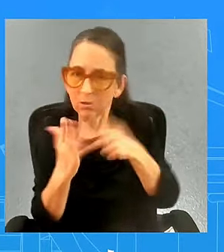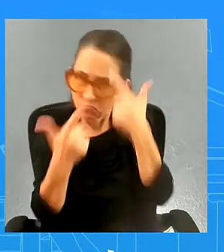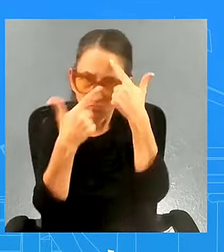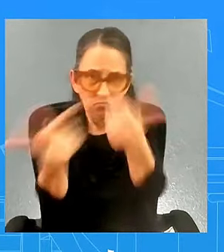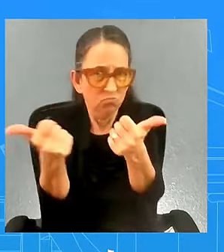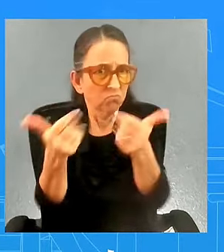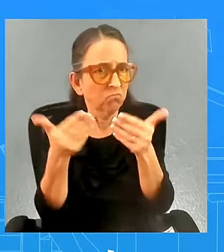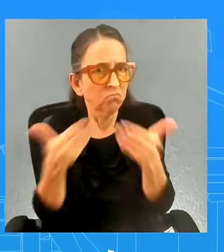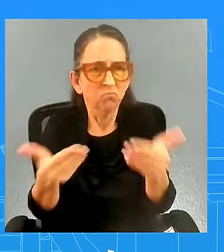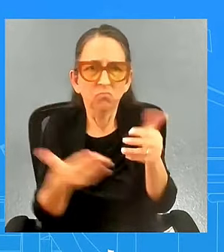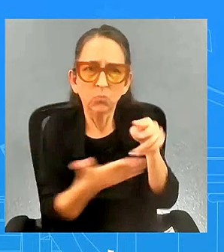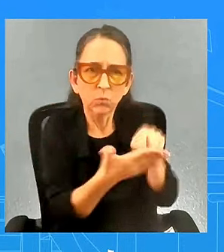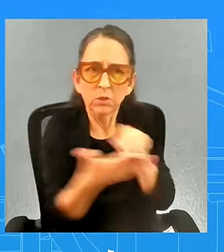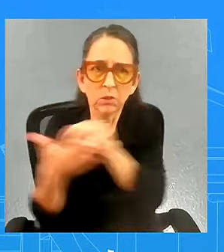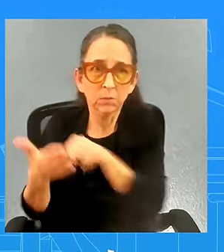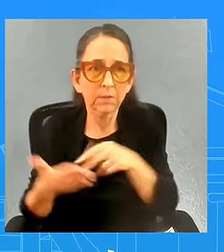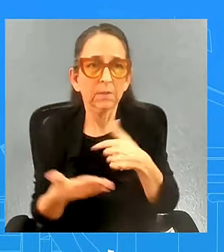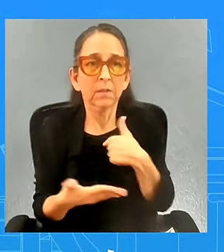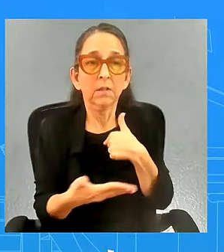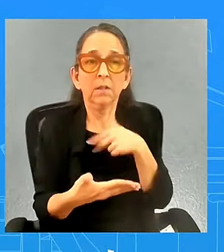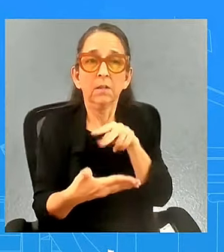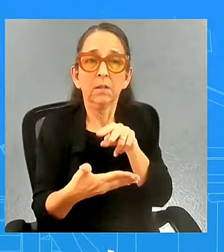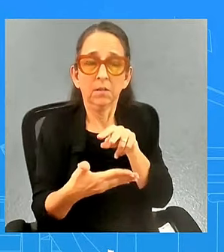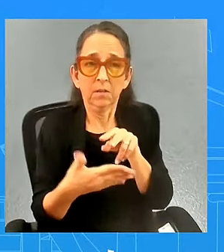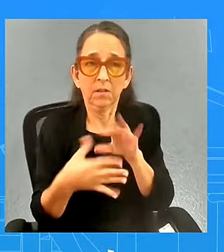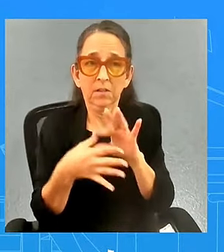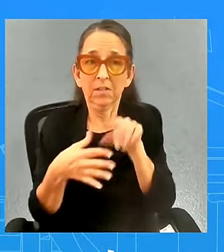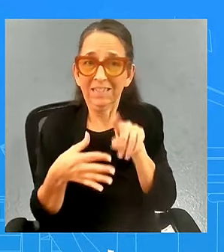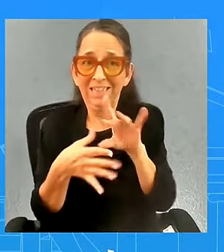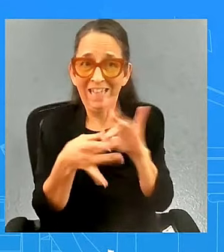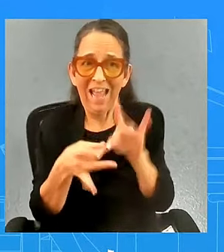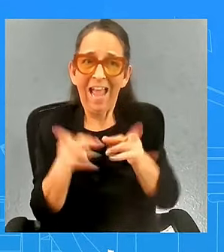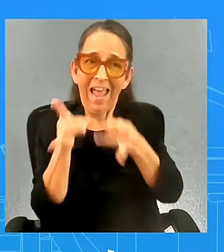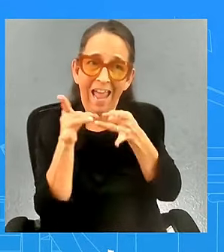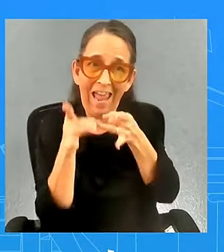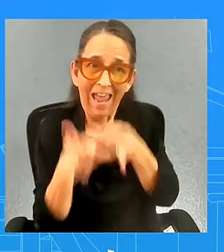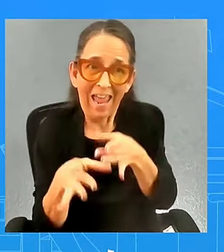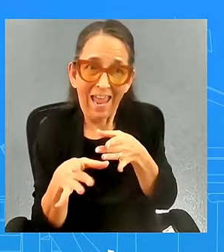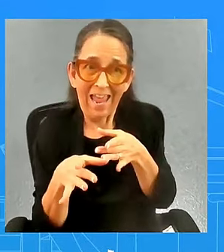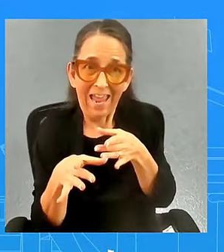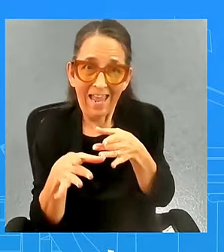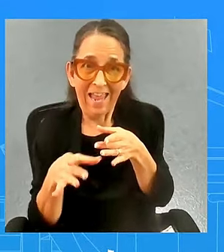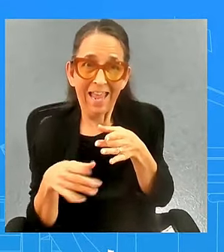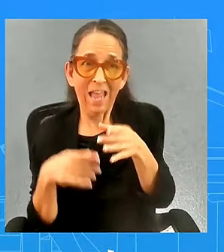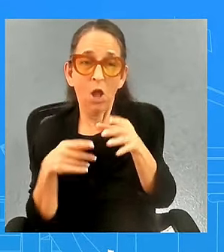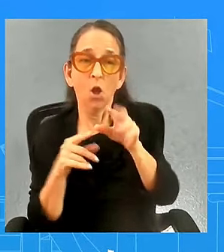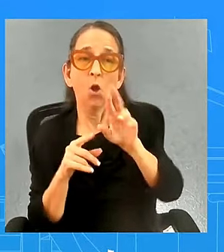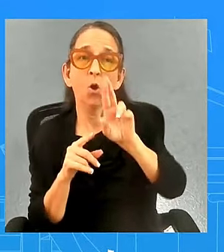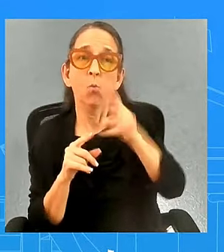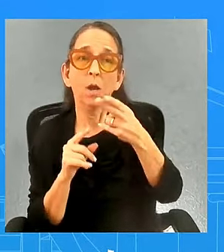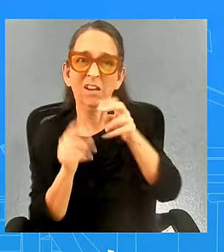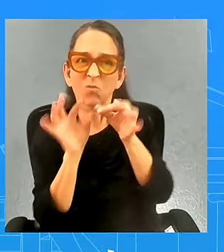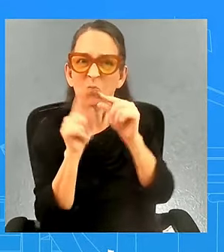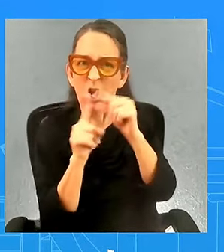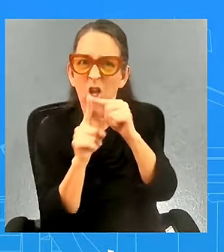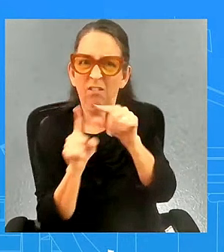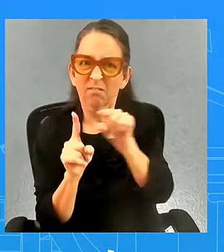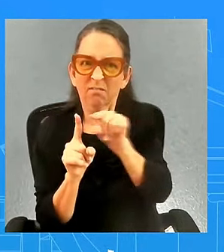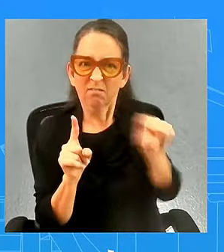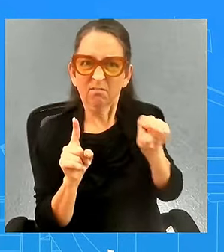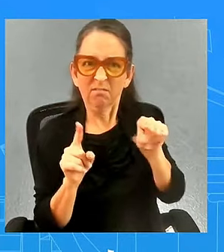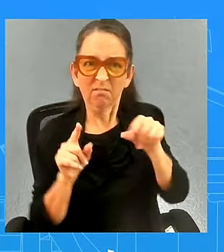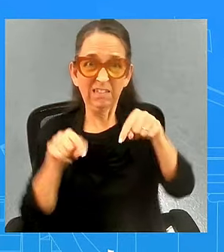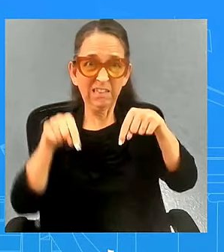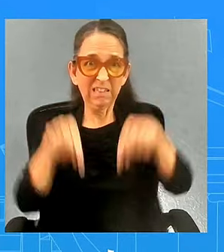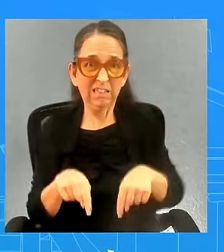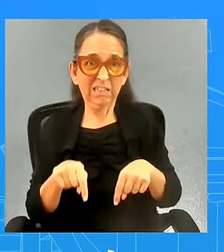he was talking about hateful rhetoric and we've called out hateful rhetoric from here we have um obviously this